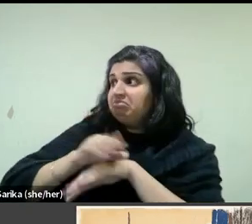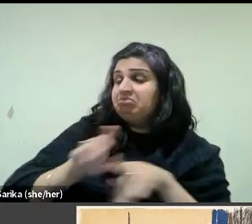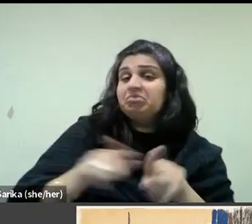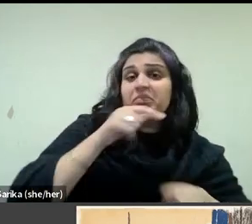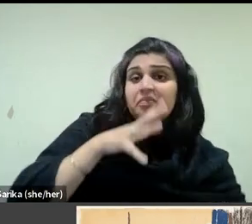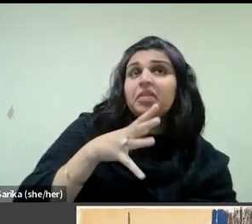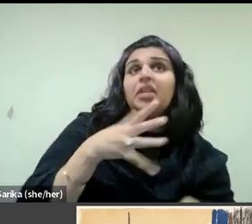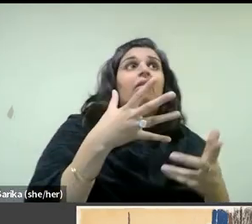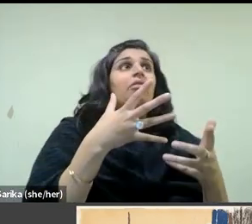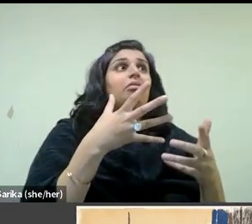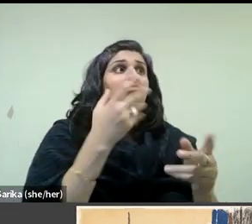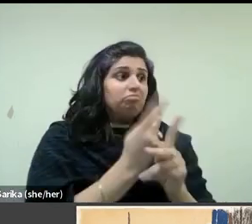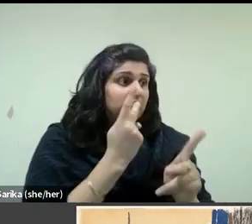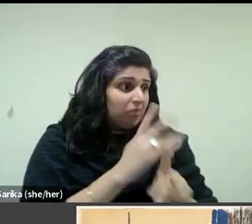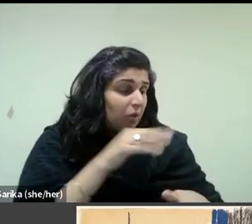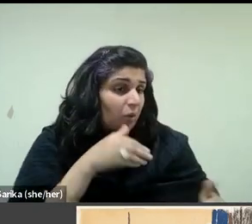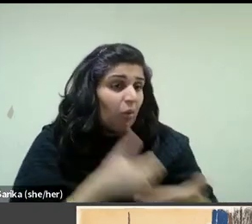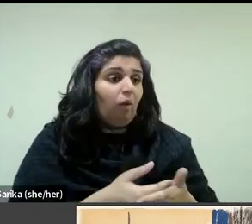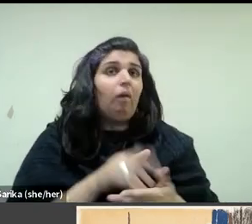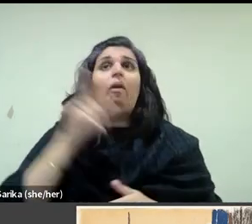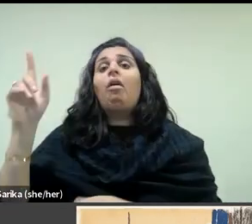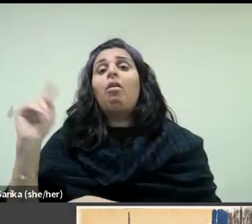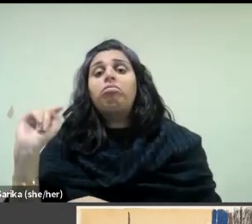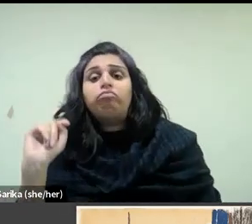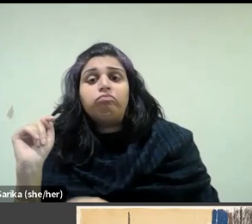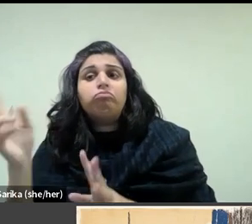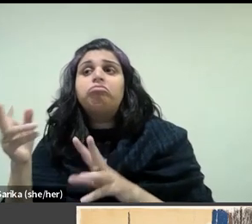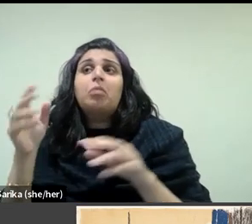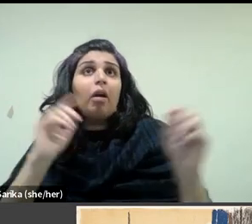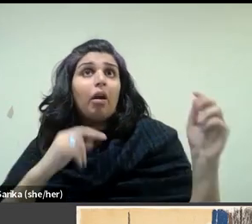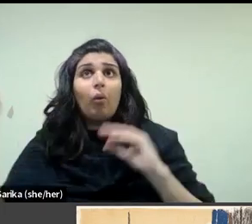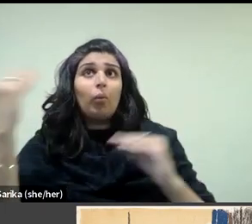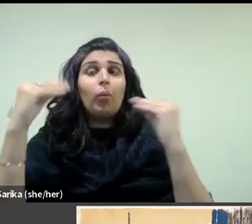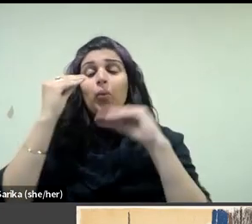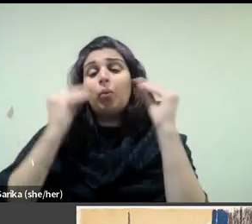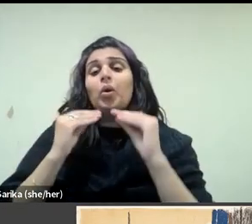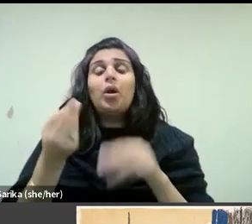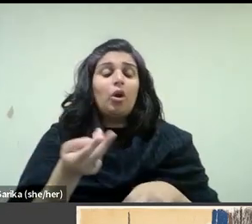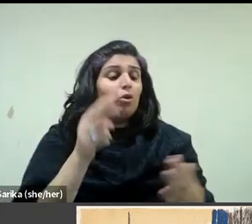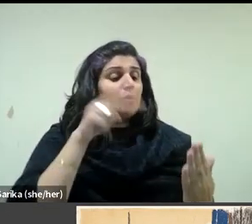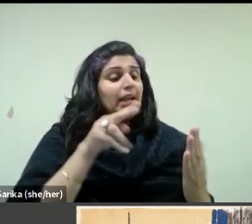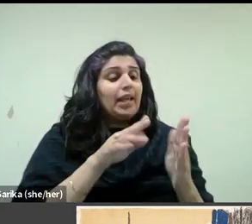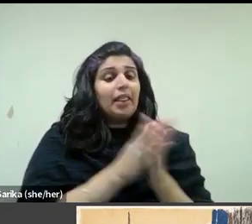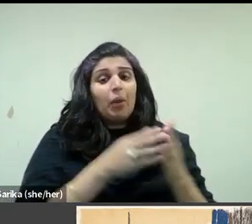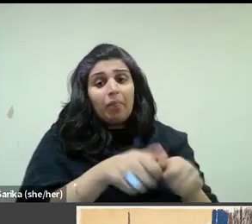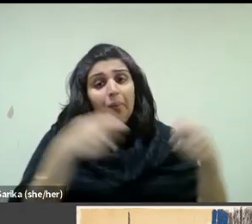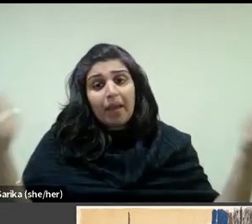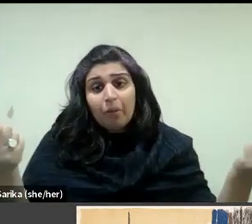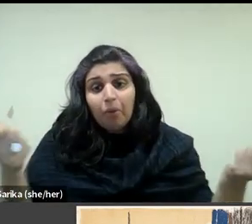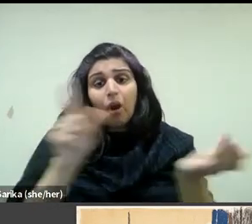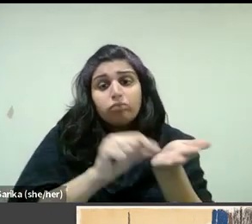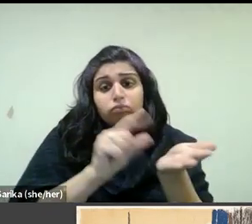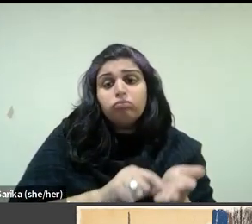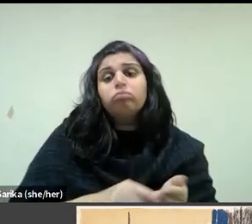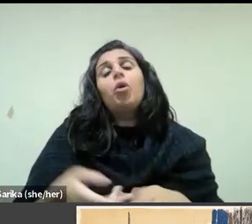her daughter, at her toilet, reading the paper, resting after dinner or even sleeping in bed, and